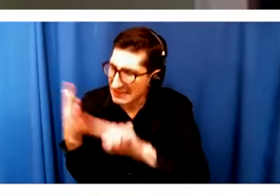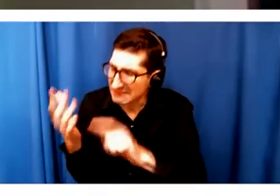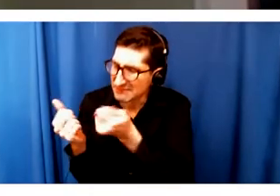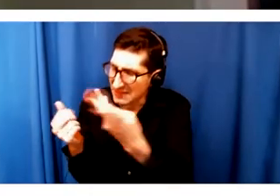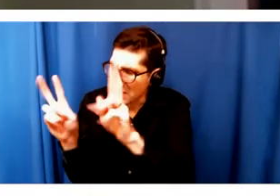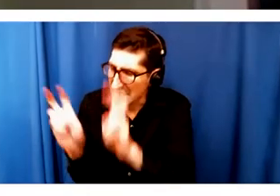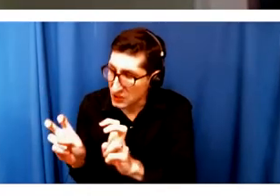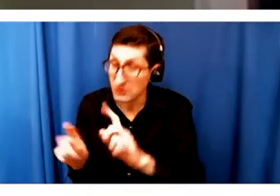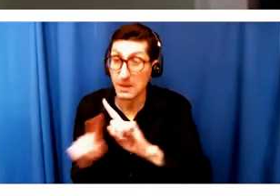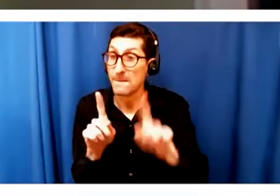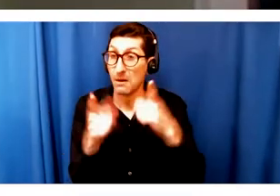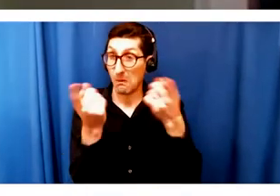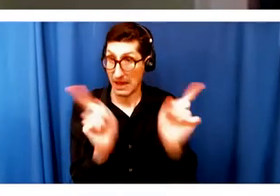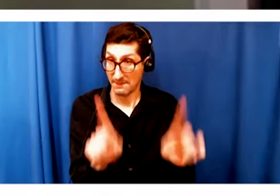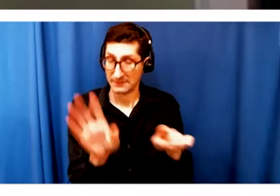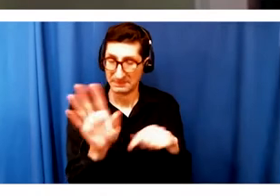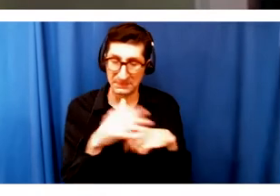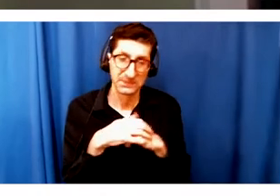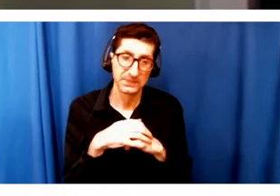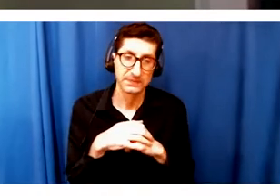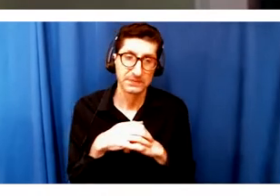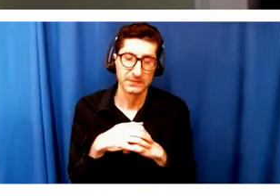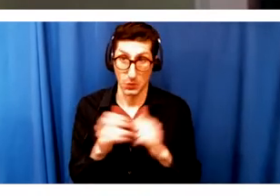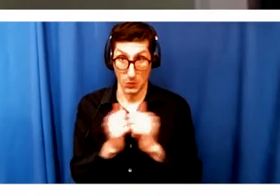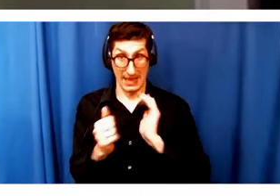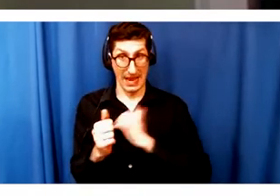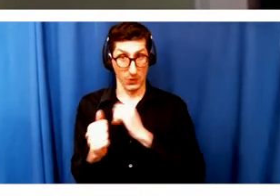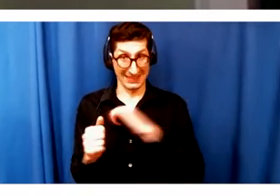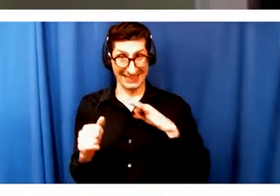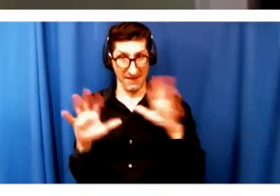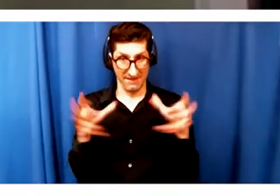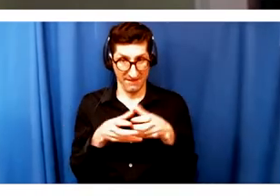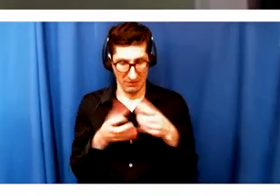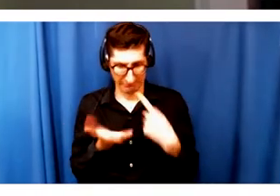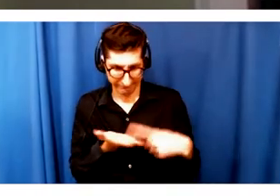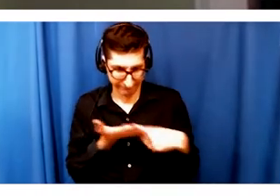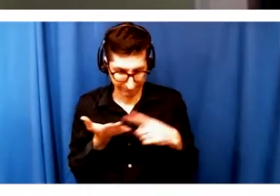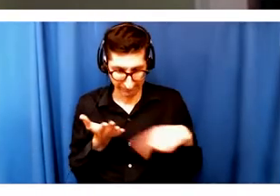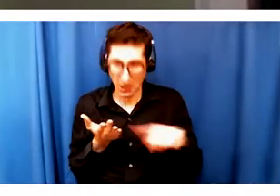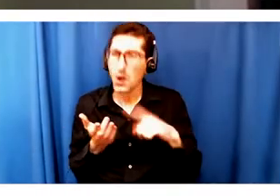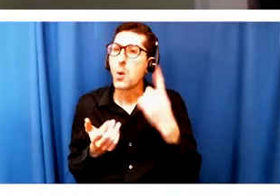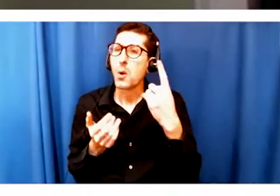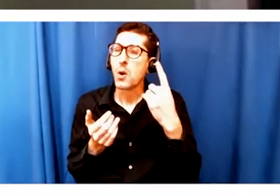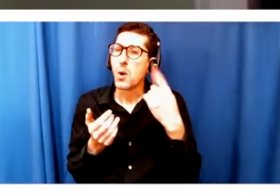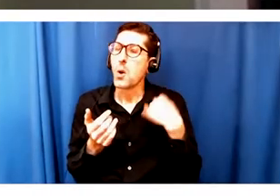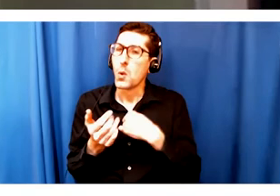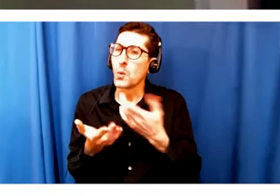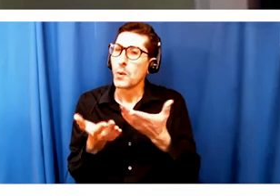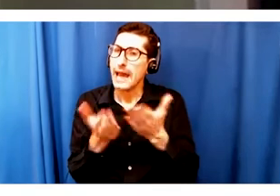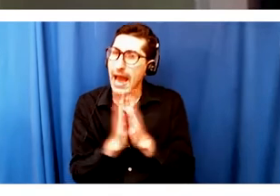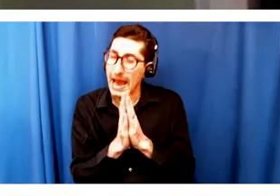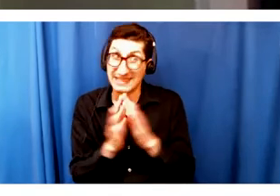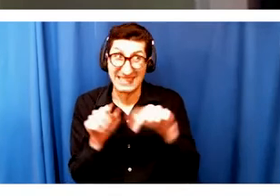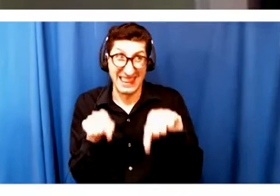in, amongst our staff, was that there was a request that came that we focus this full year of experimentation